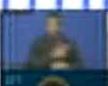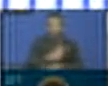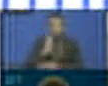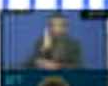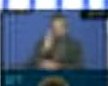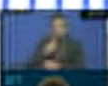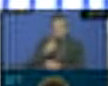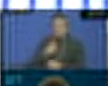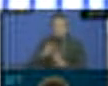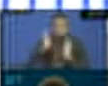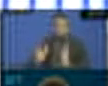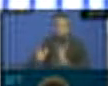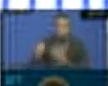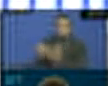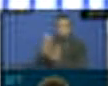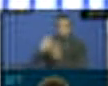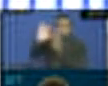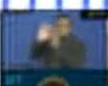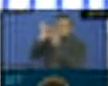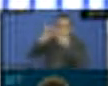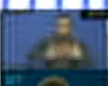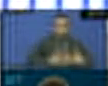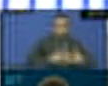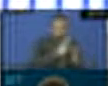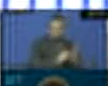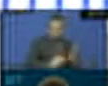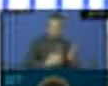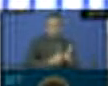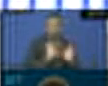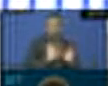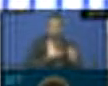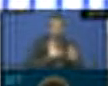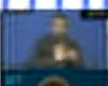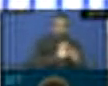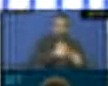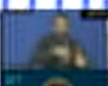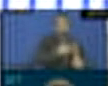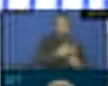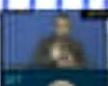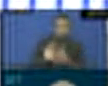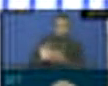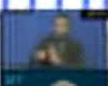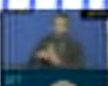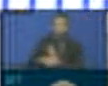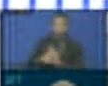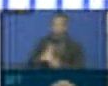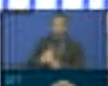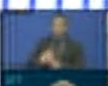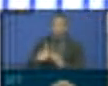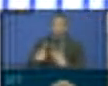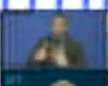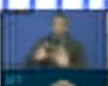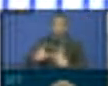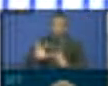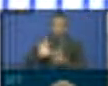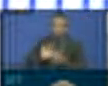so that the local feeds into the national and the national feeds into the global. Thank you for those insights Mr. Ambassi. Let